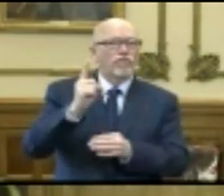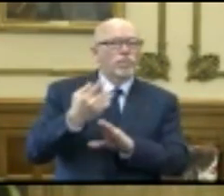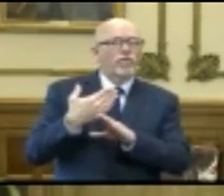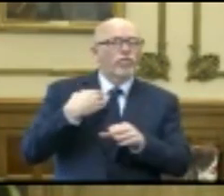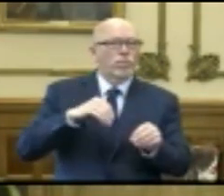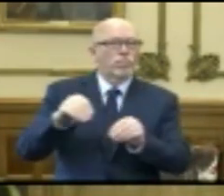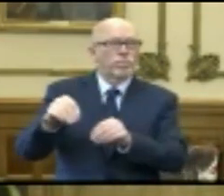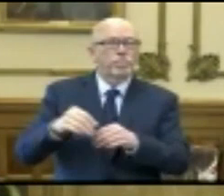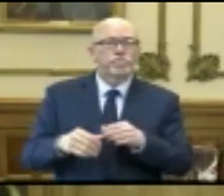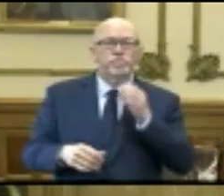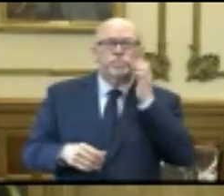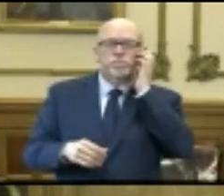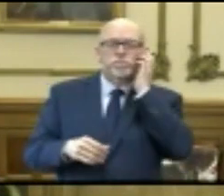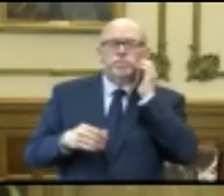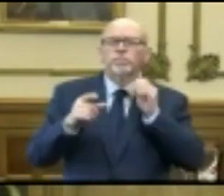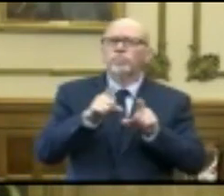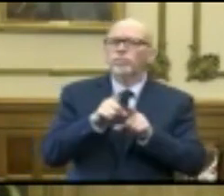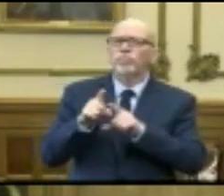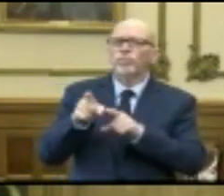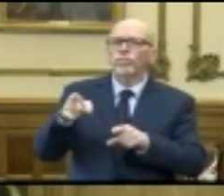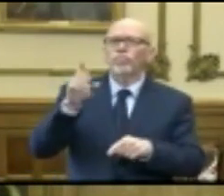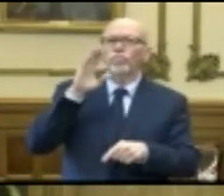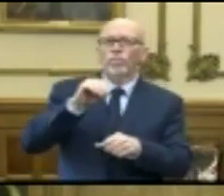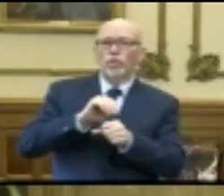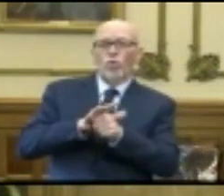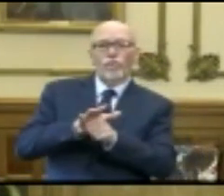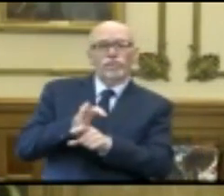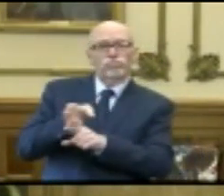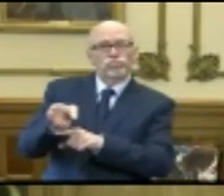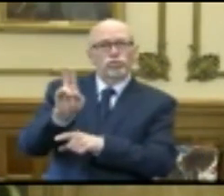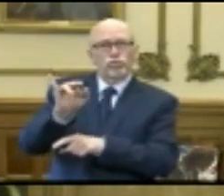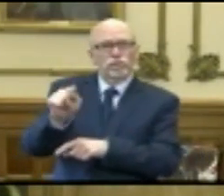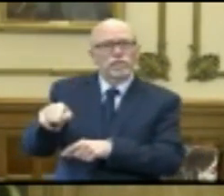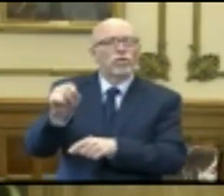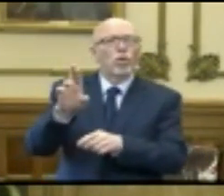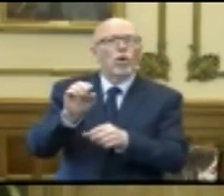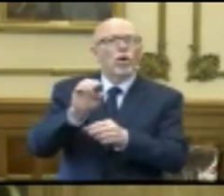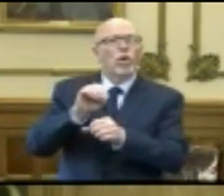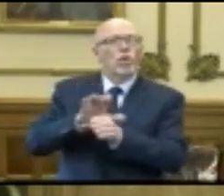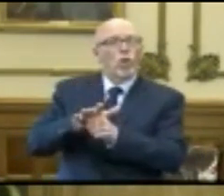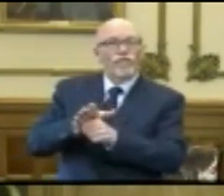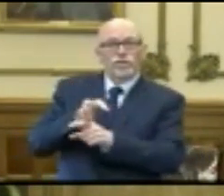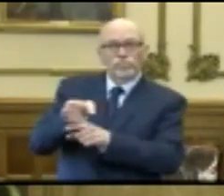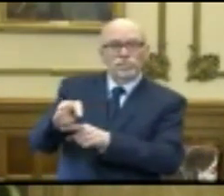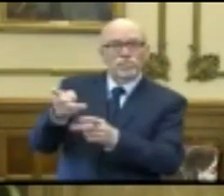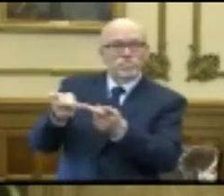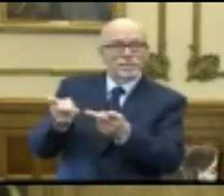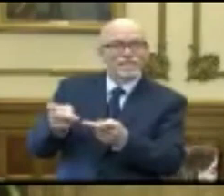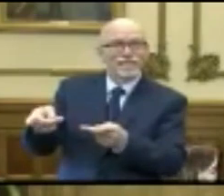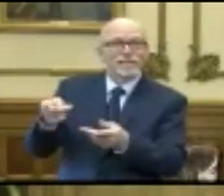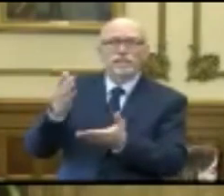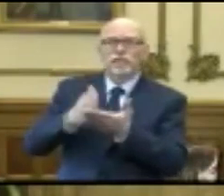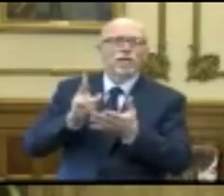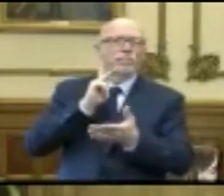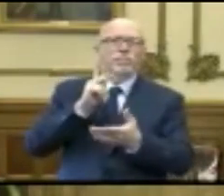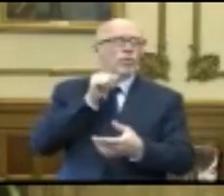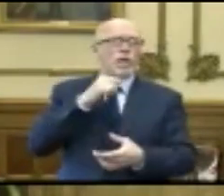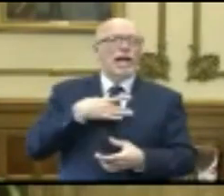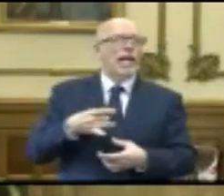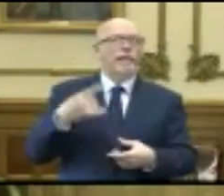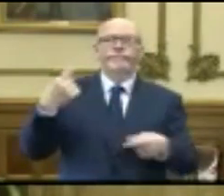I also understand that the thought of COVID-dedicated units or facilities has created controversies in some parts of our state.